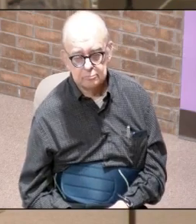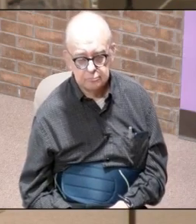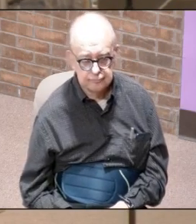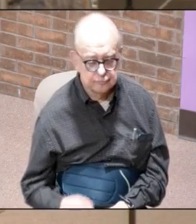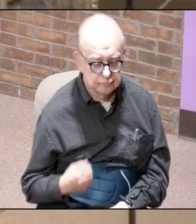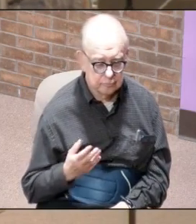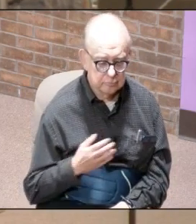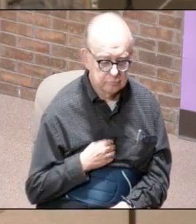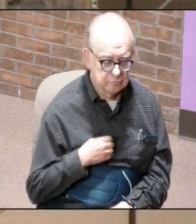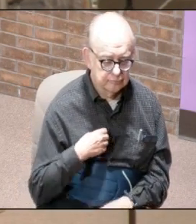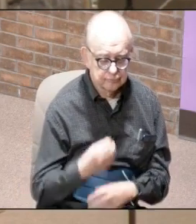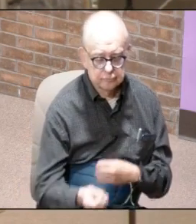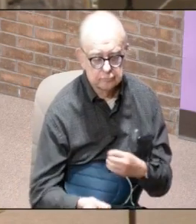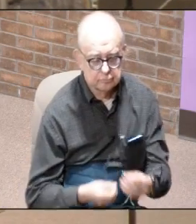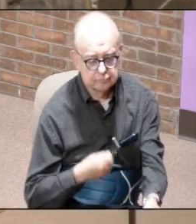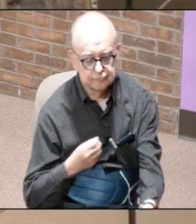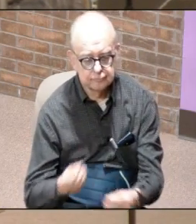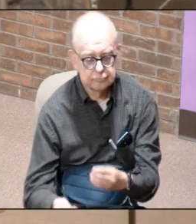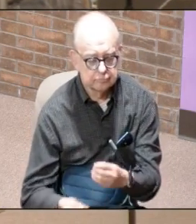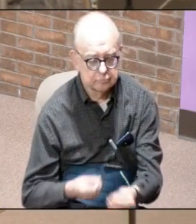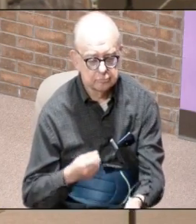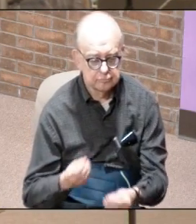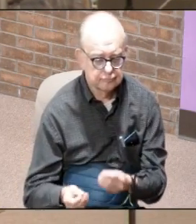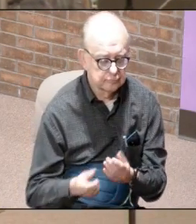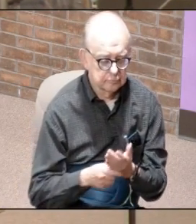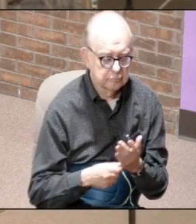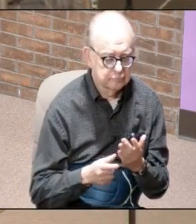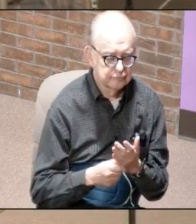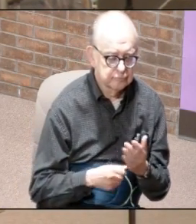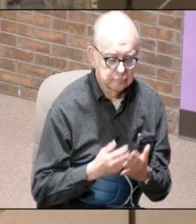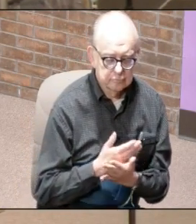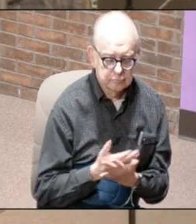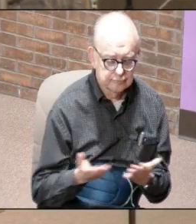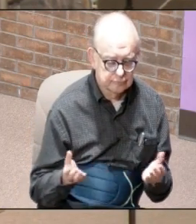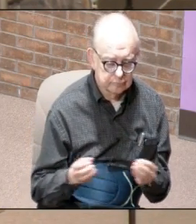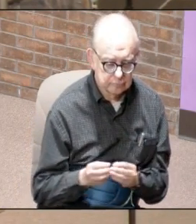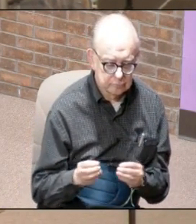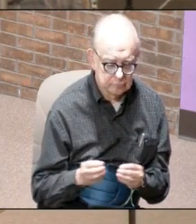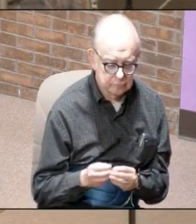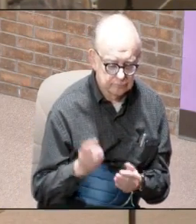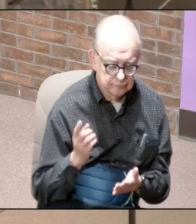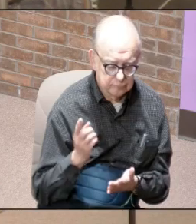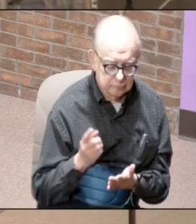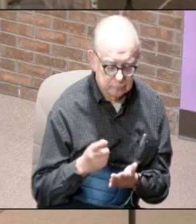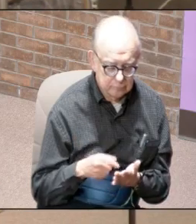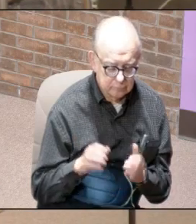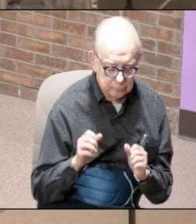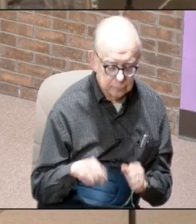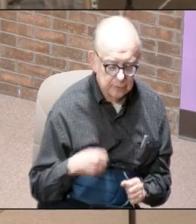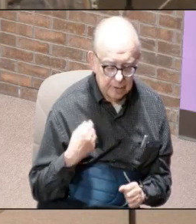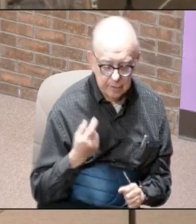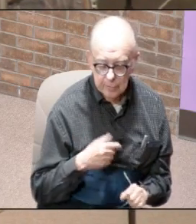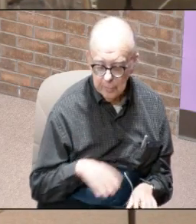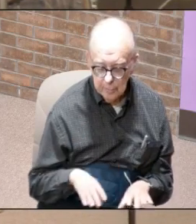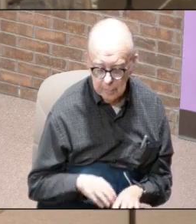we could pass out all kinds of flyers and everything else what could we have done